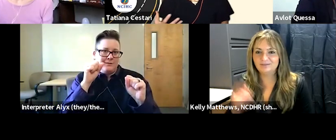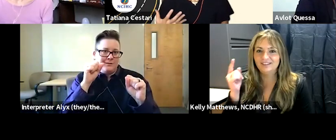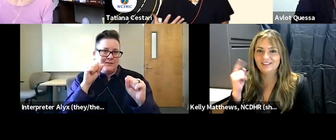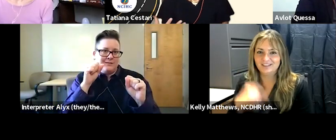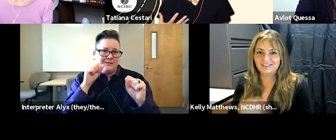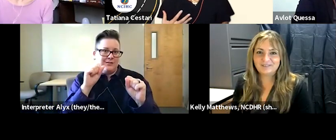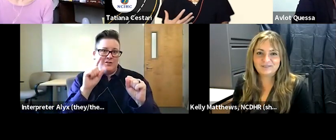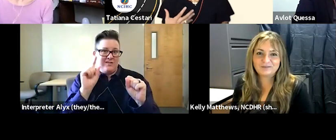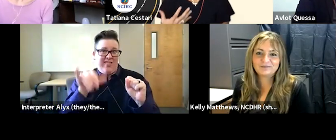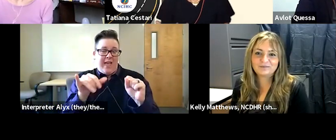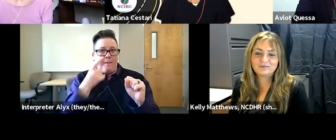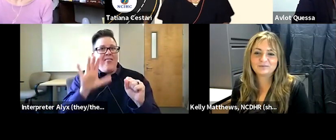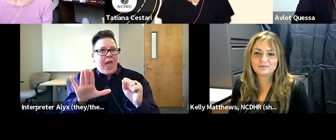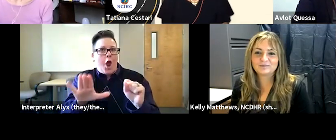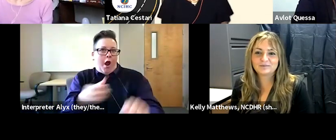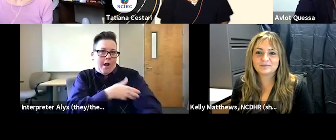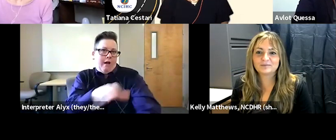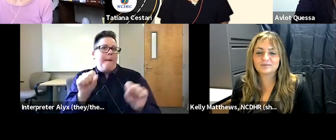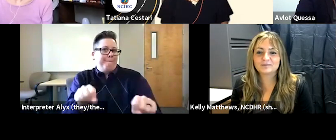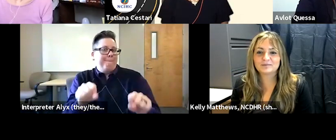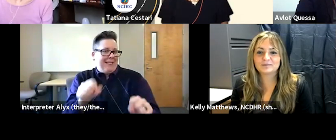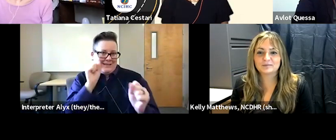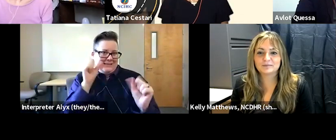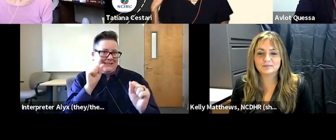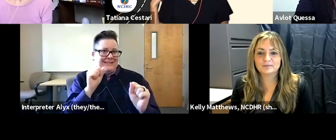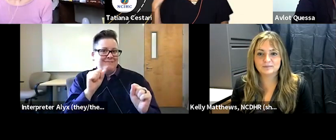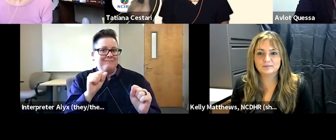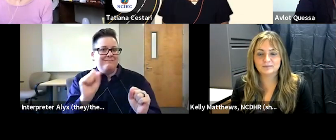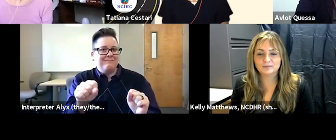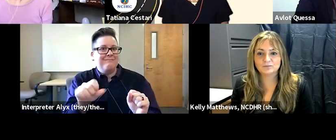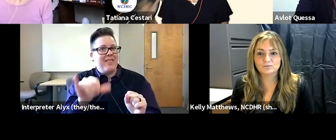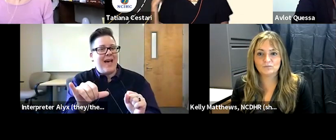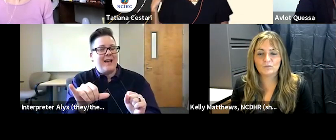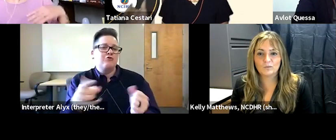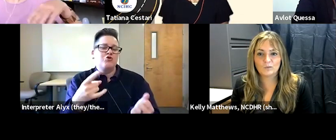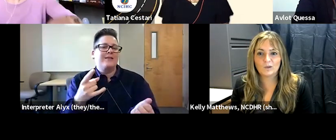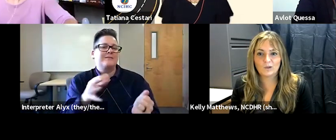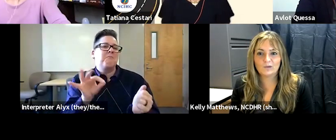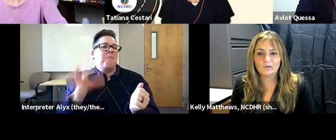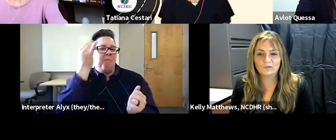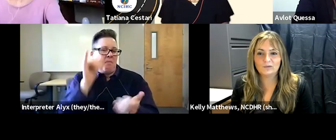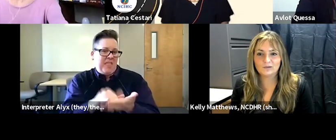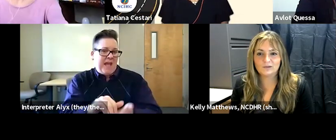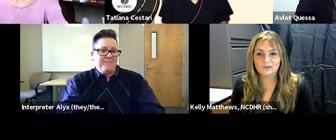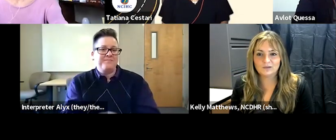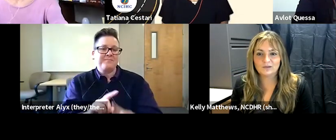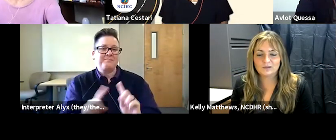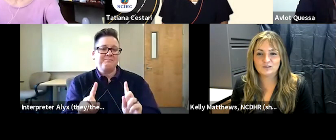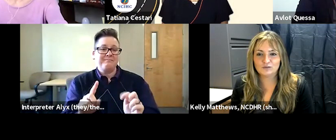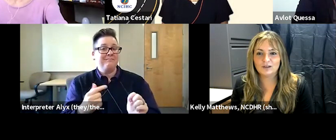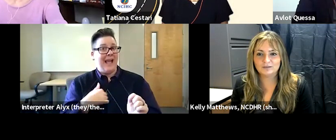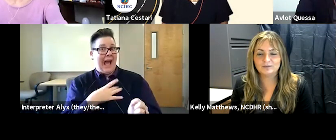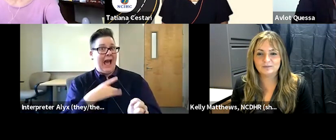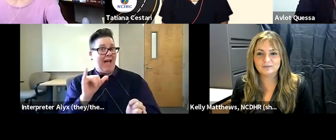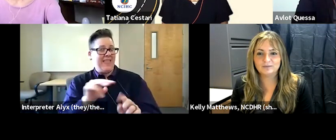that ability that empowerment um so that's food for thought i just wanted to comment on that but i really